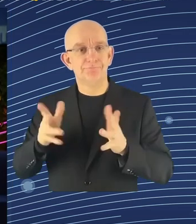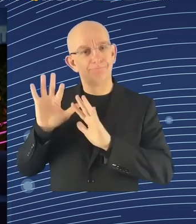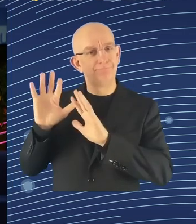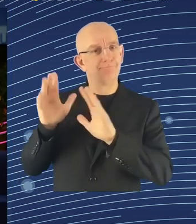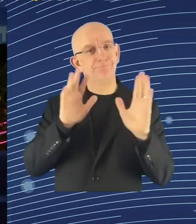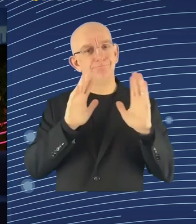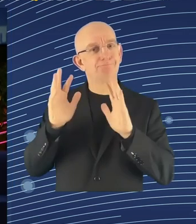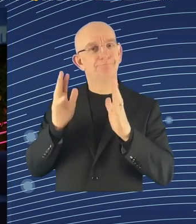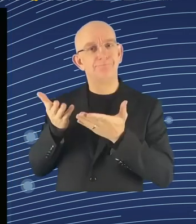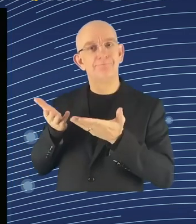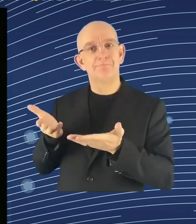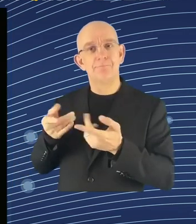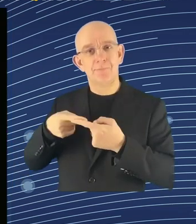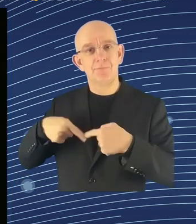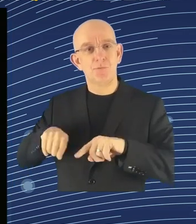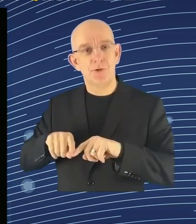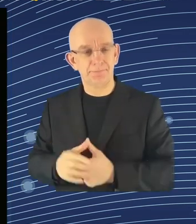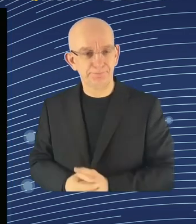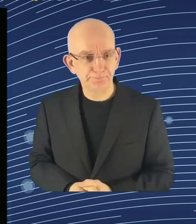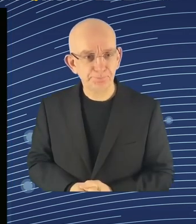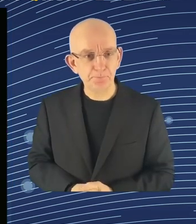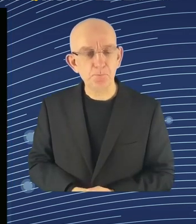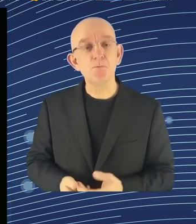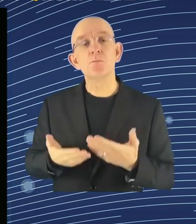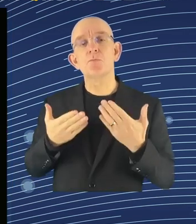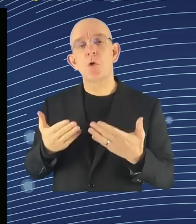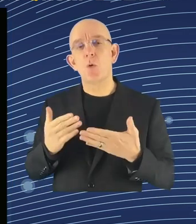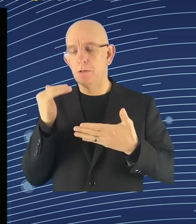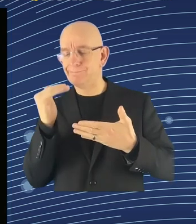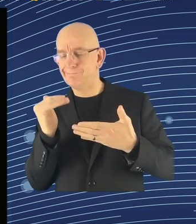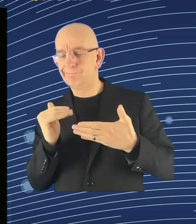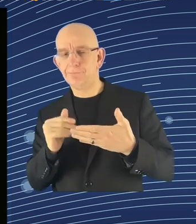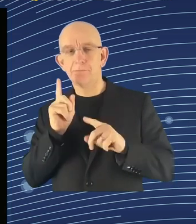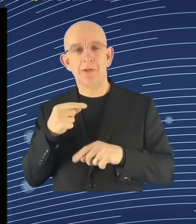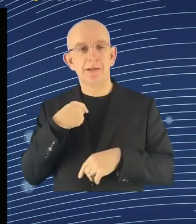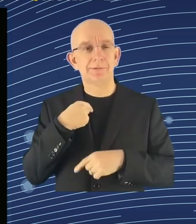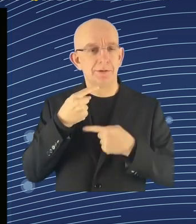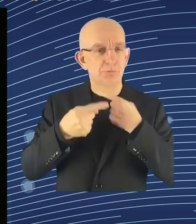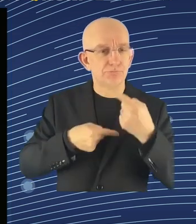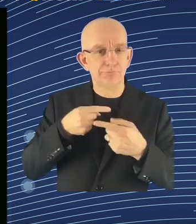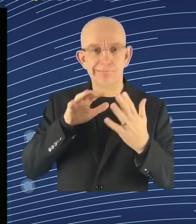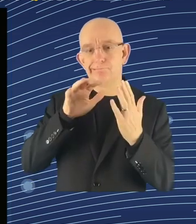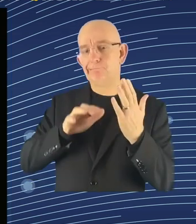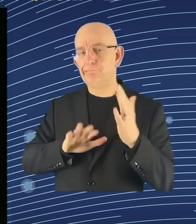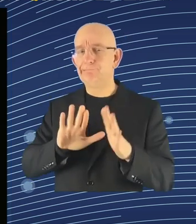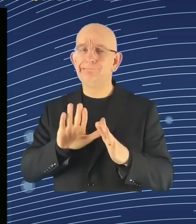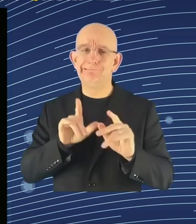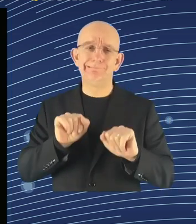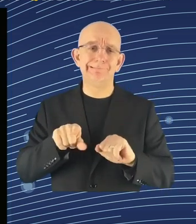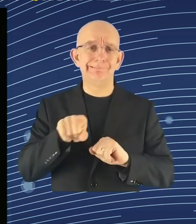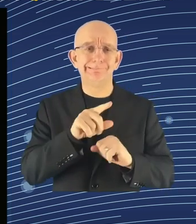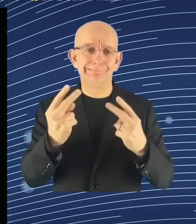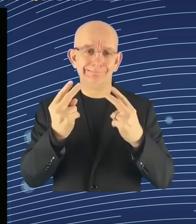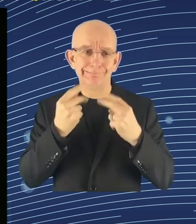A list of practical remarks, it's quite a long one, please bear with me. The Wi-Fi code is on the screen behind